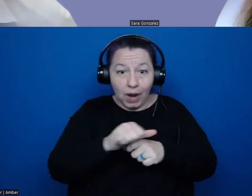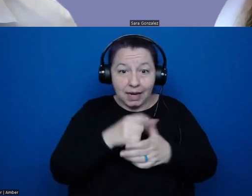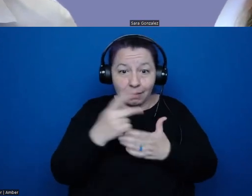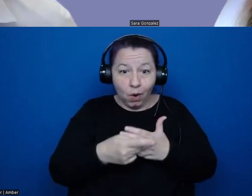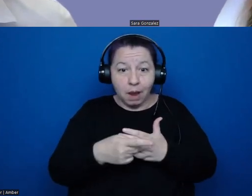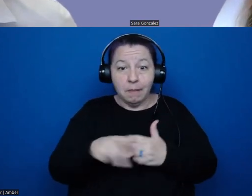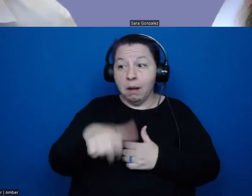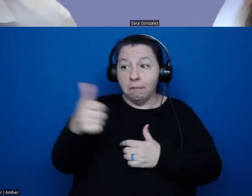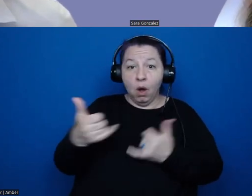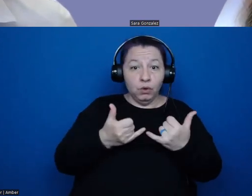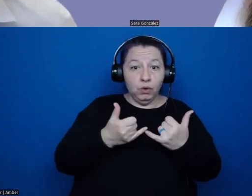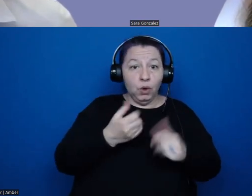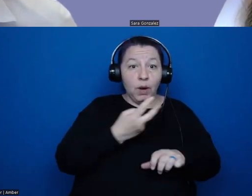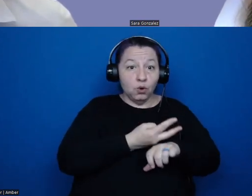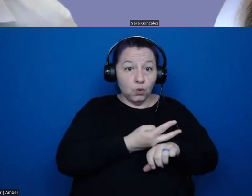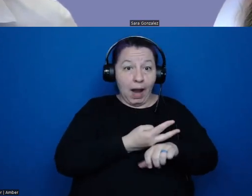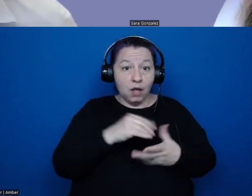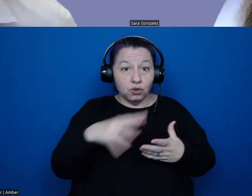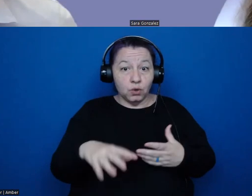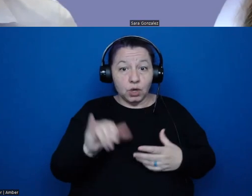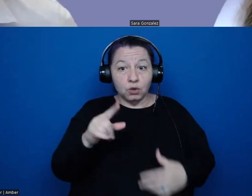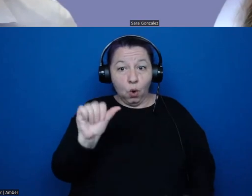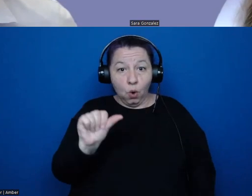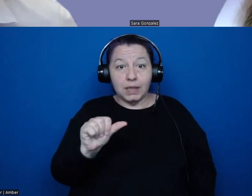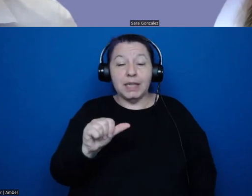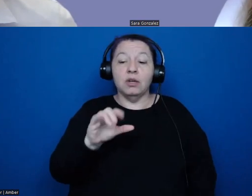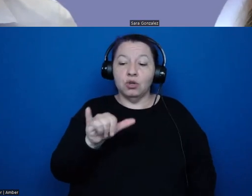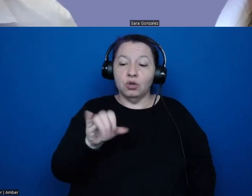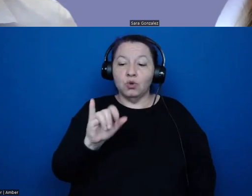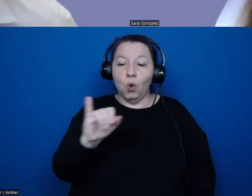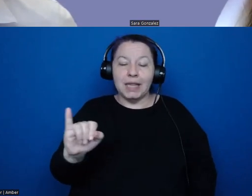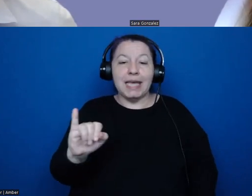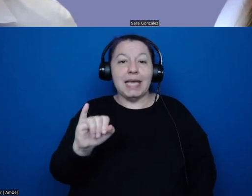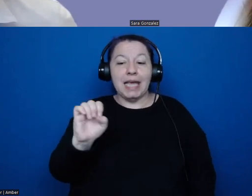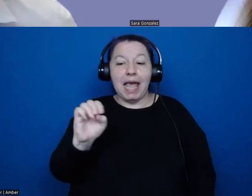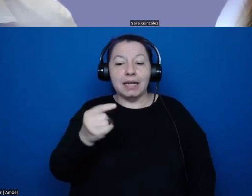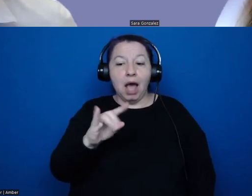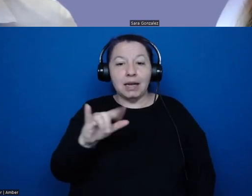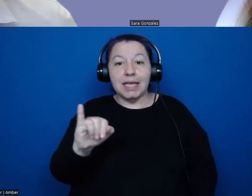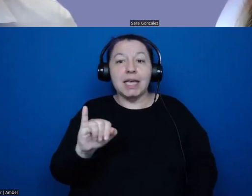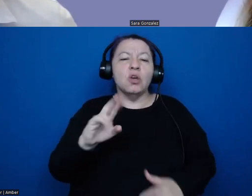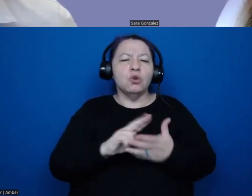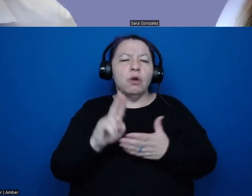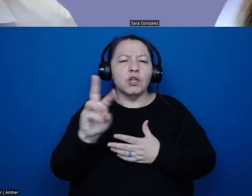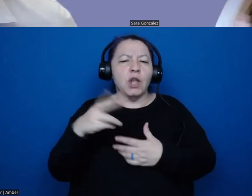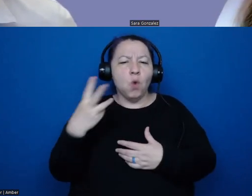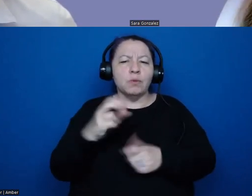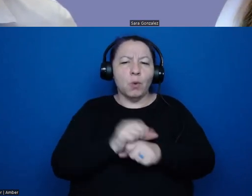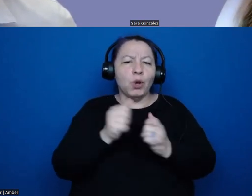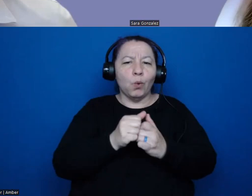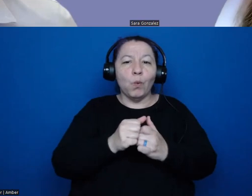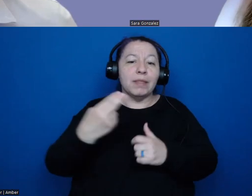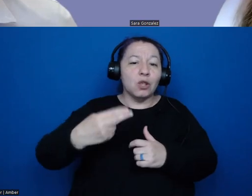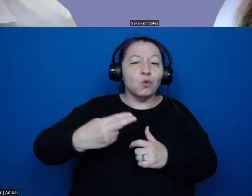current graduate student, Yoli Ngandali at University of Washington, has been working with the historic preservation office and broader